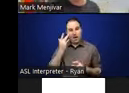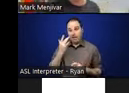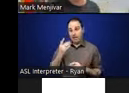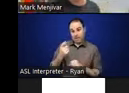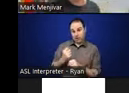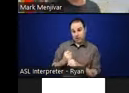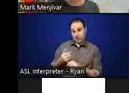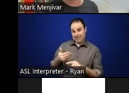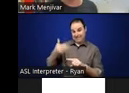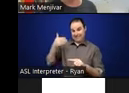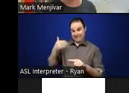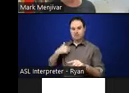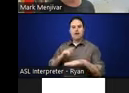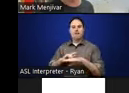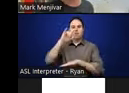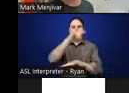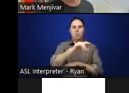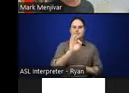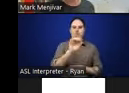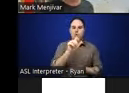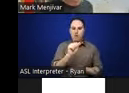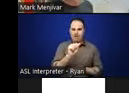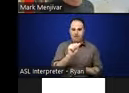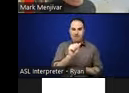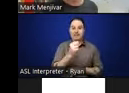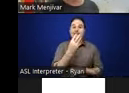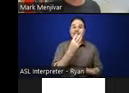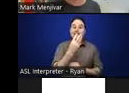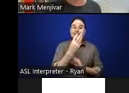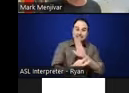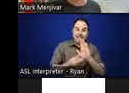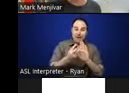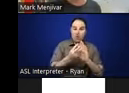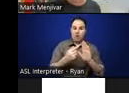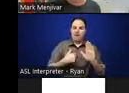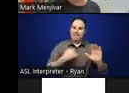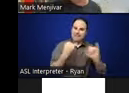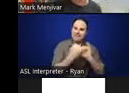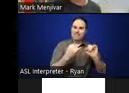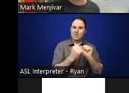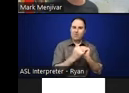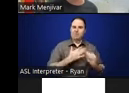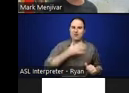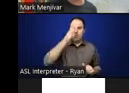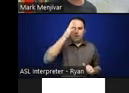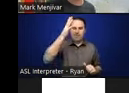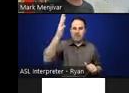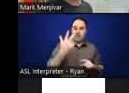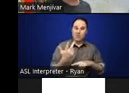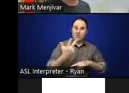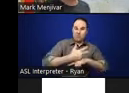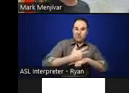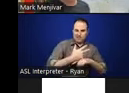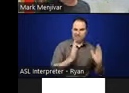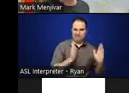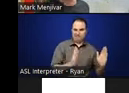done a six, six hours of interviewing with him over a three day period. And when he passed, I started to ask myself, I was